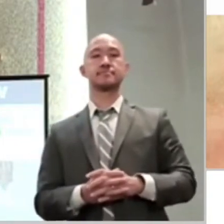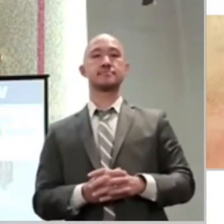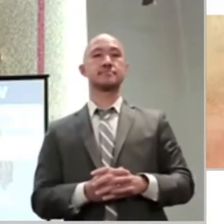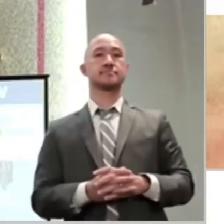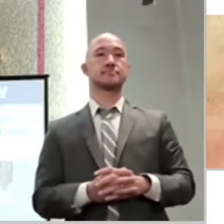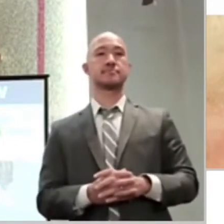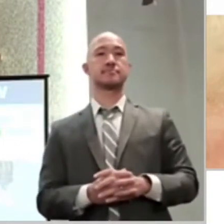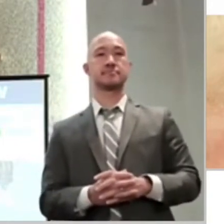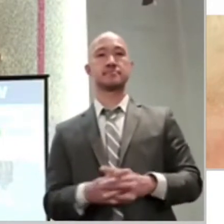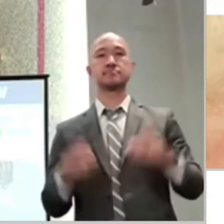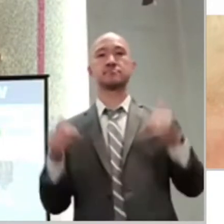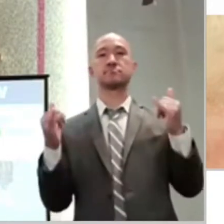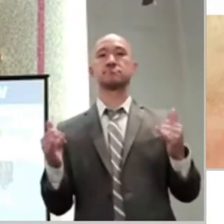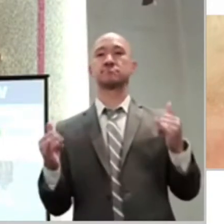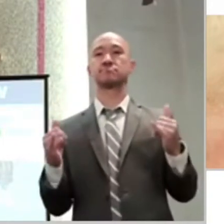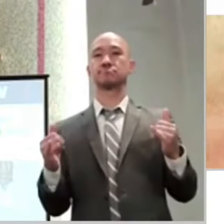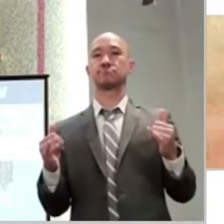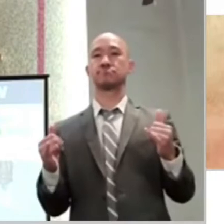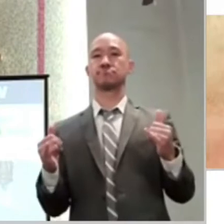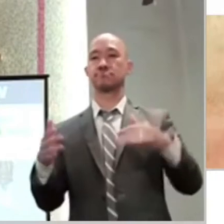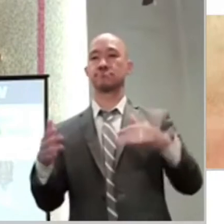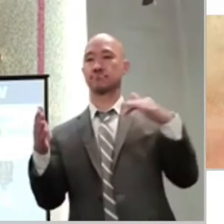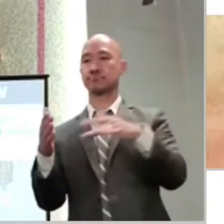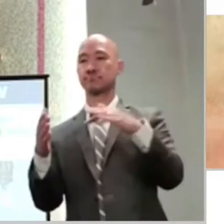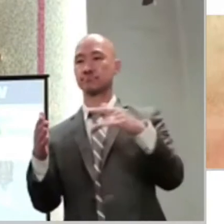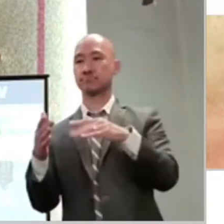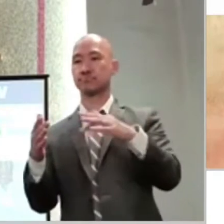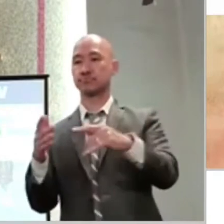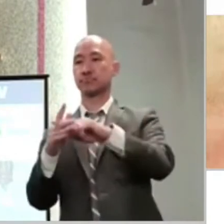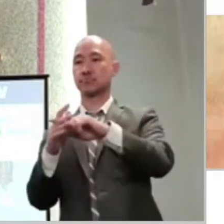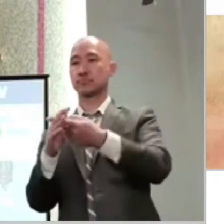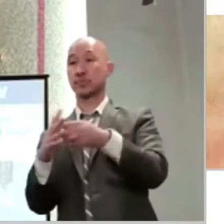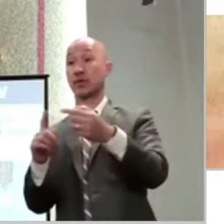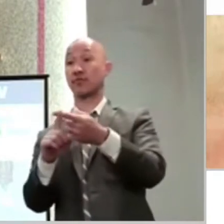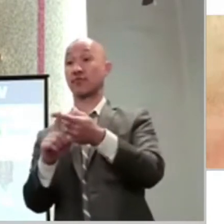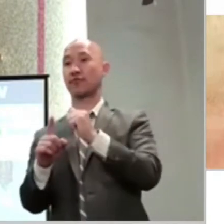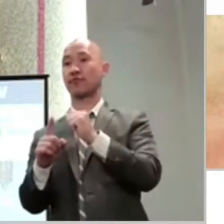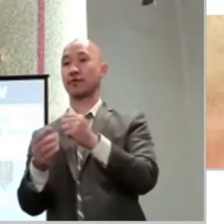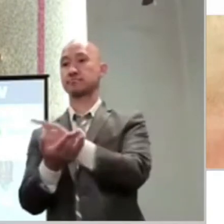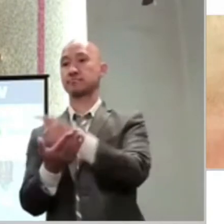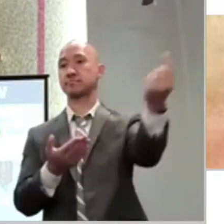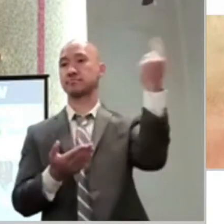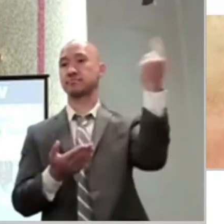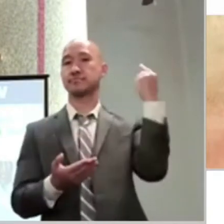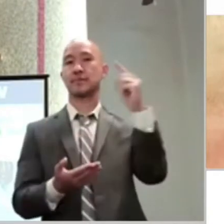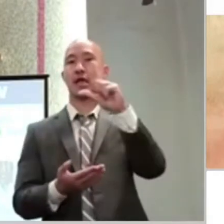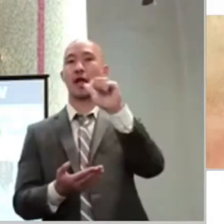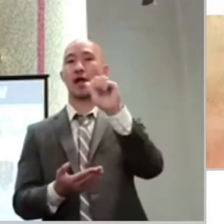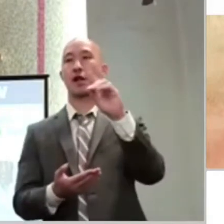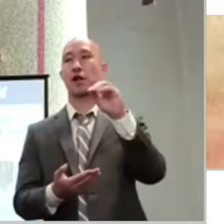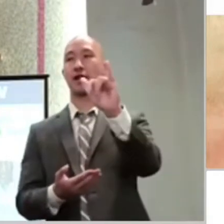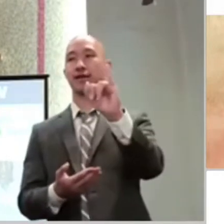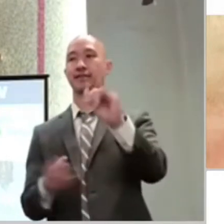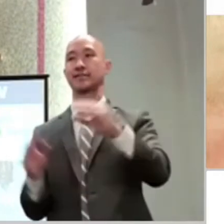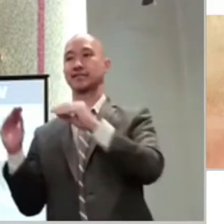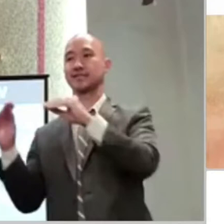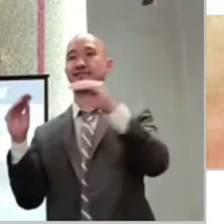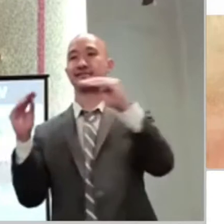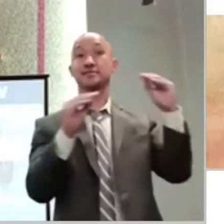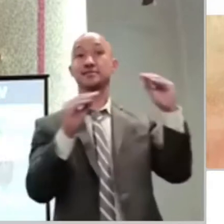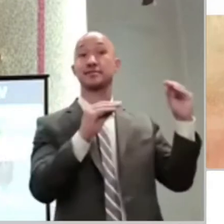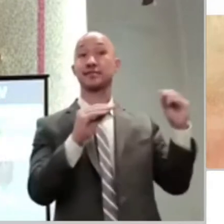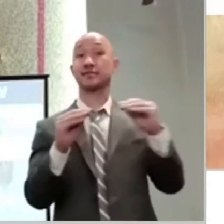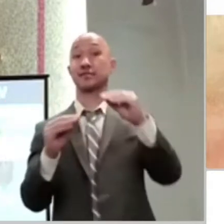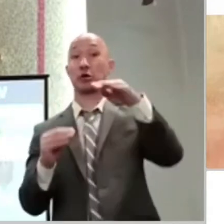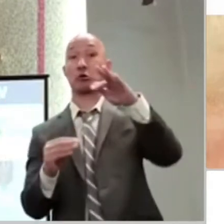let off when he preached his sermon a few weeks ago. The disciples were coming down. They had been in the mountain.